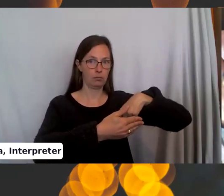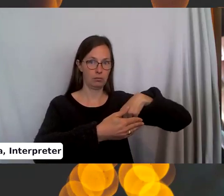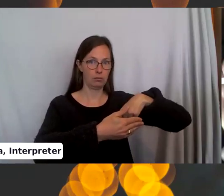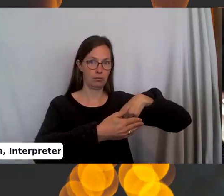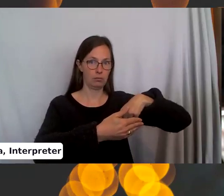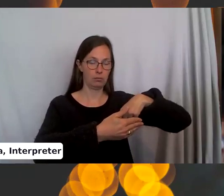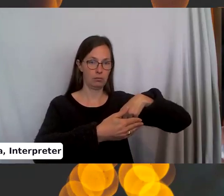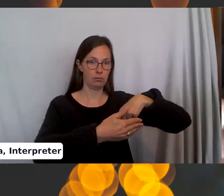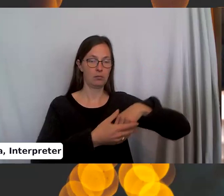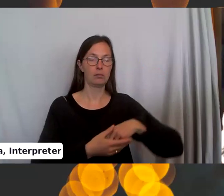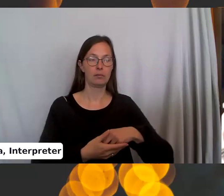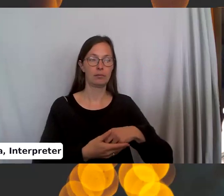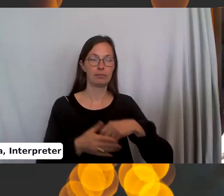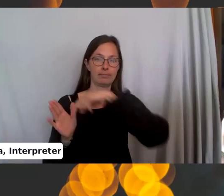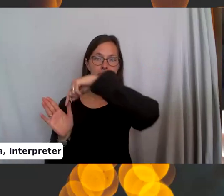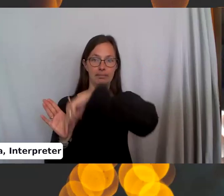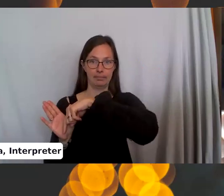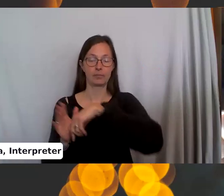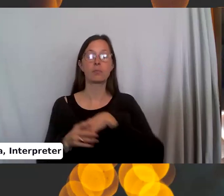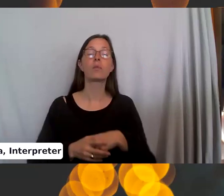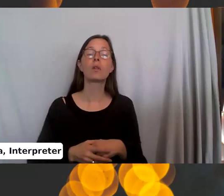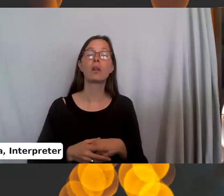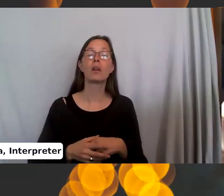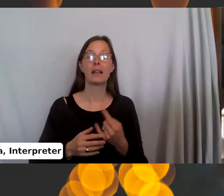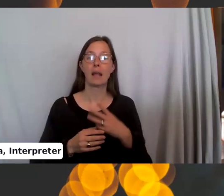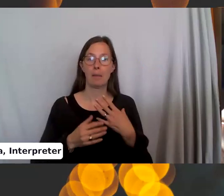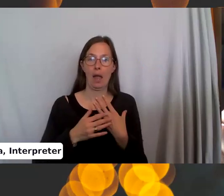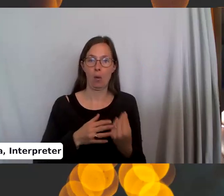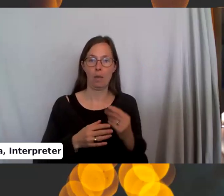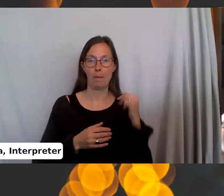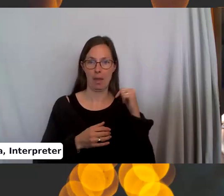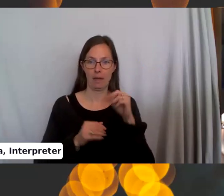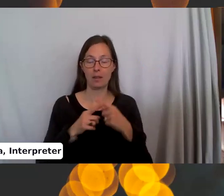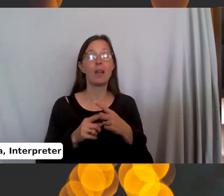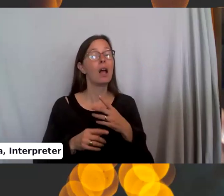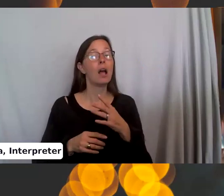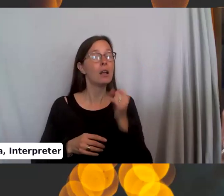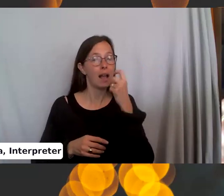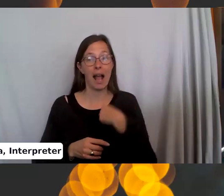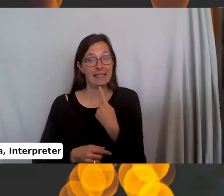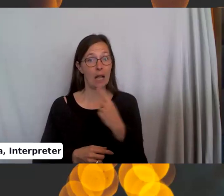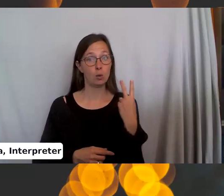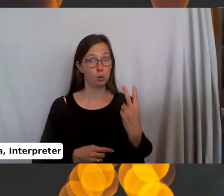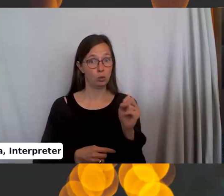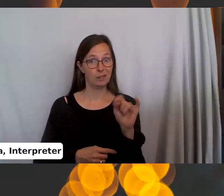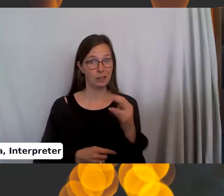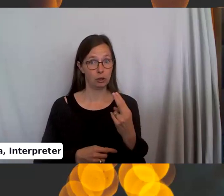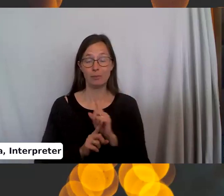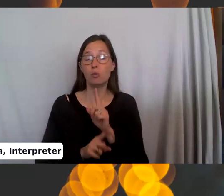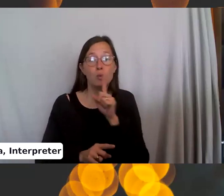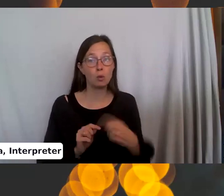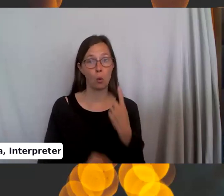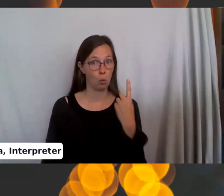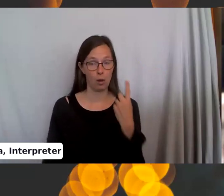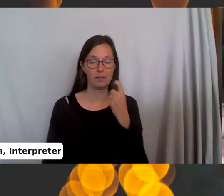the back of the knit stitch. And when I say there's only two stitches, there's really only one. It's just how you do it because we knitted